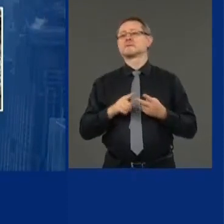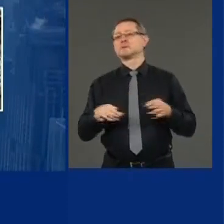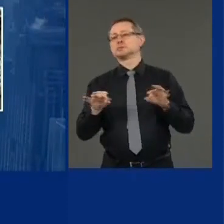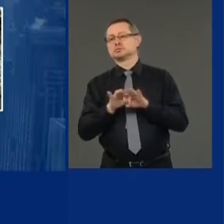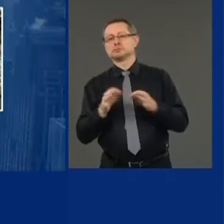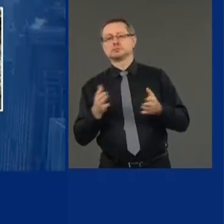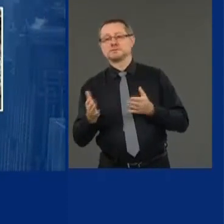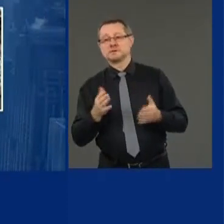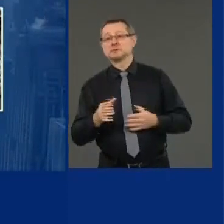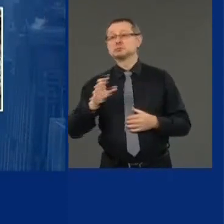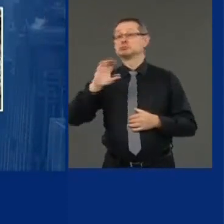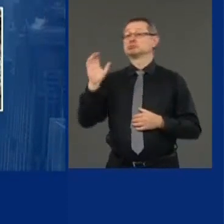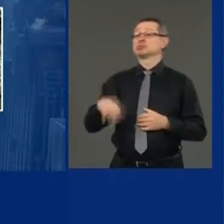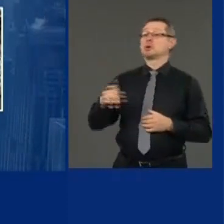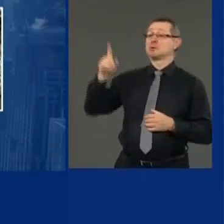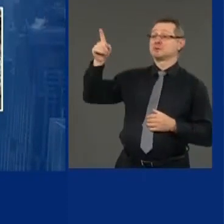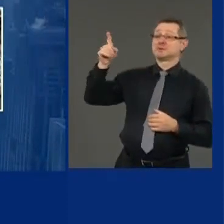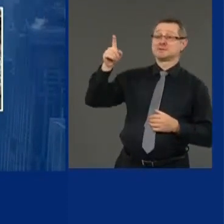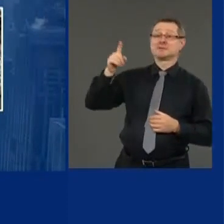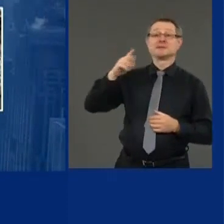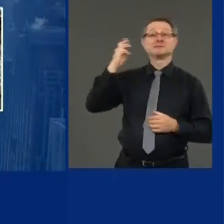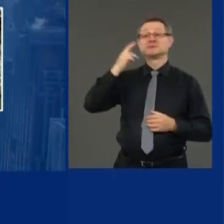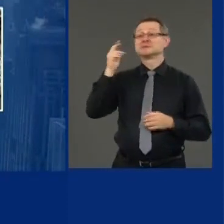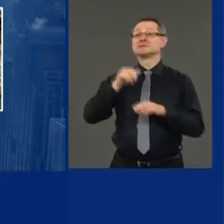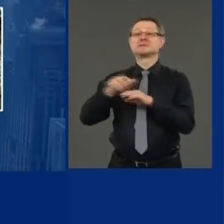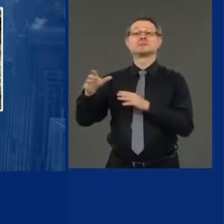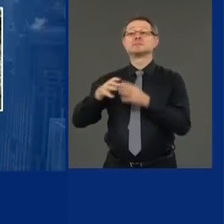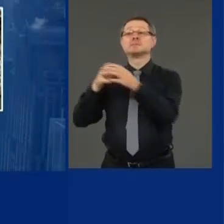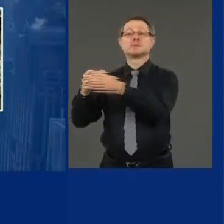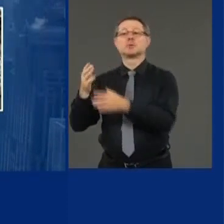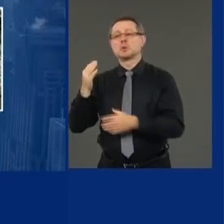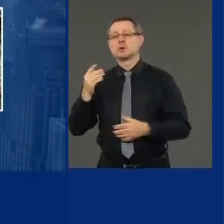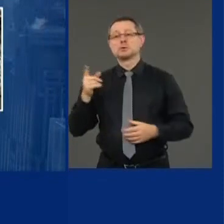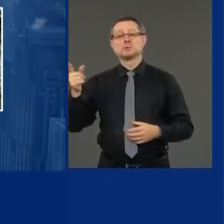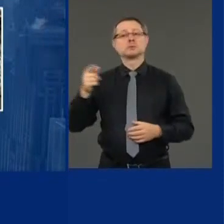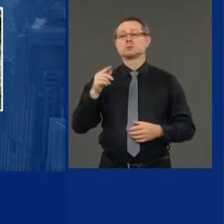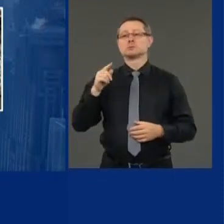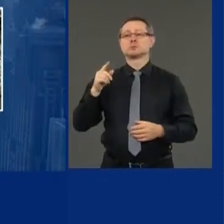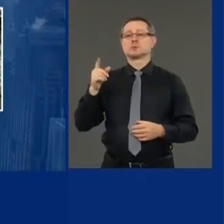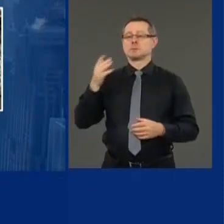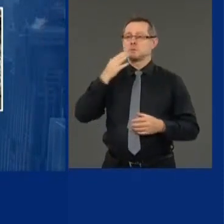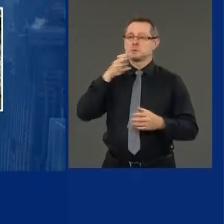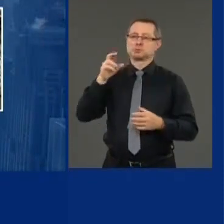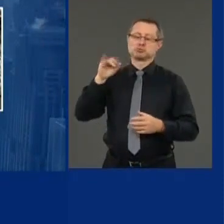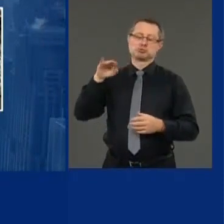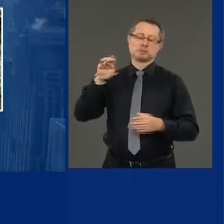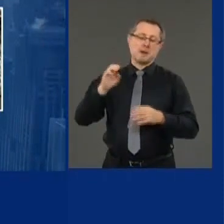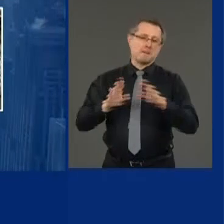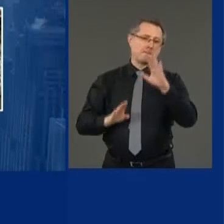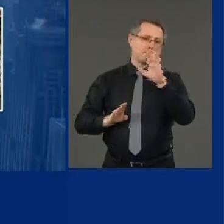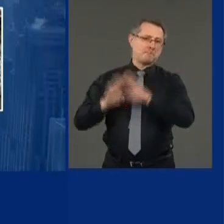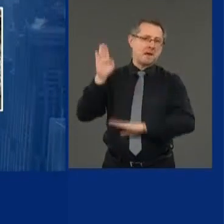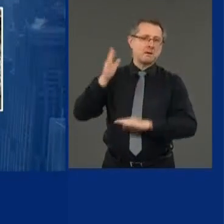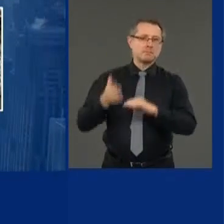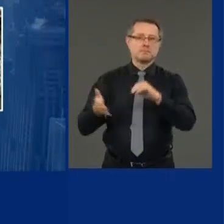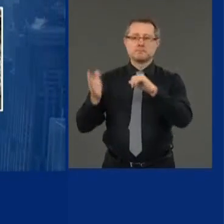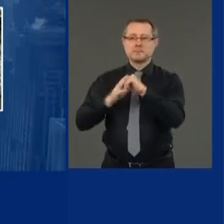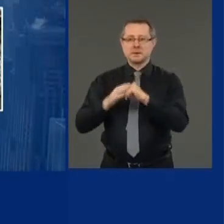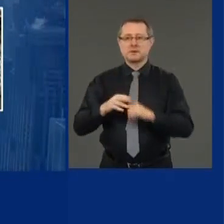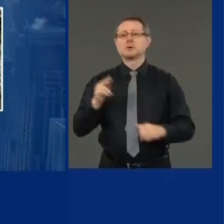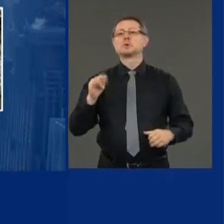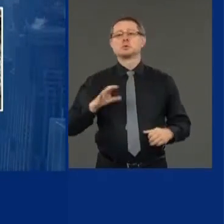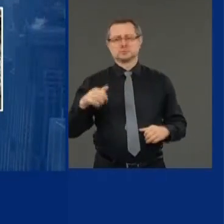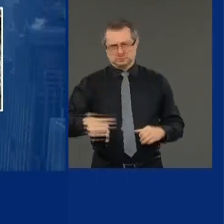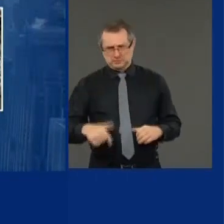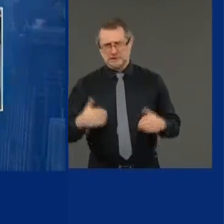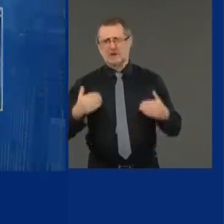crime. We have had, uh, crime increase in New York City. We have to get on that. Uh, the homelessness,